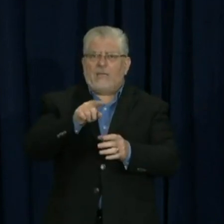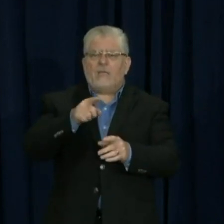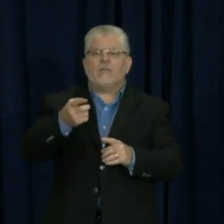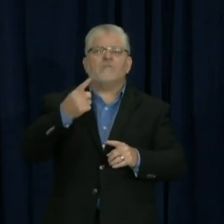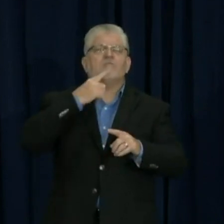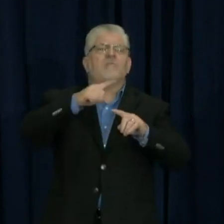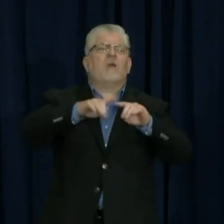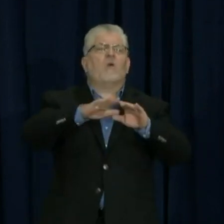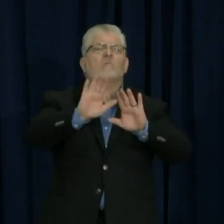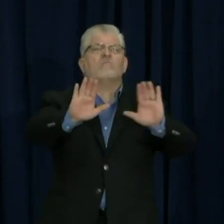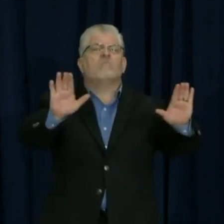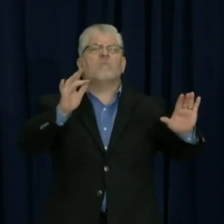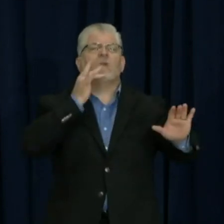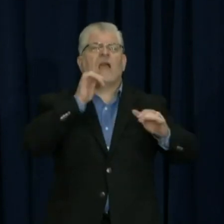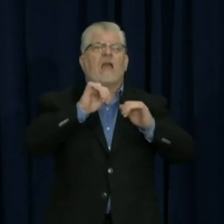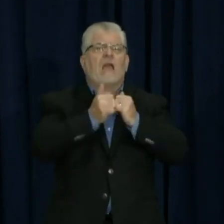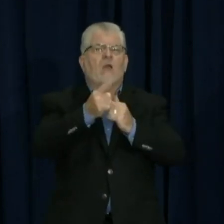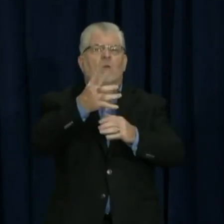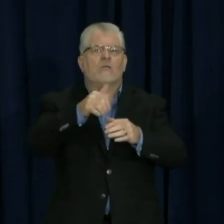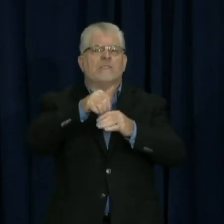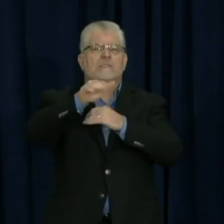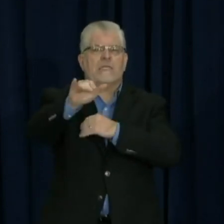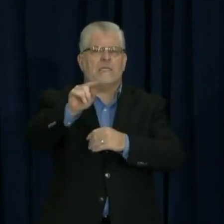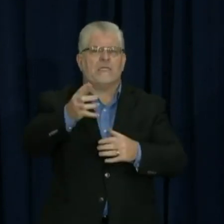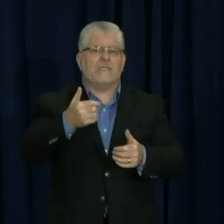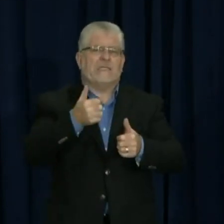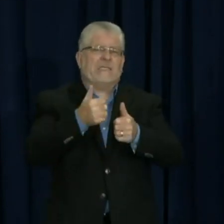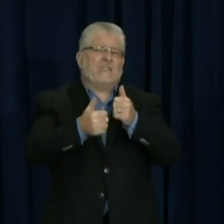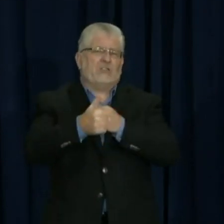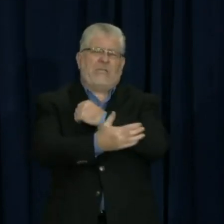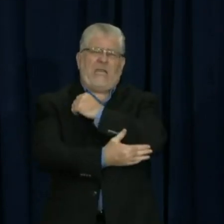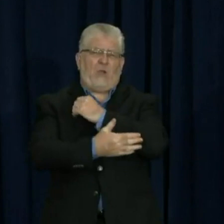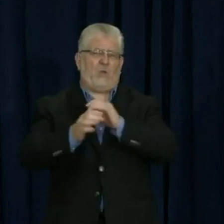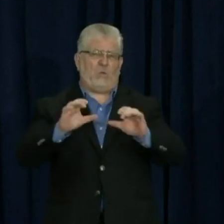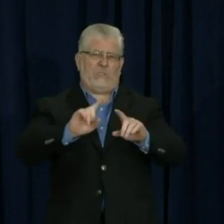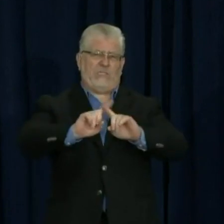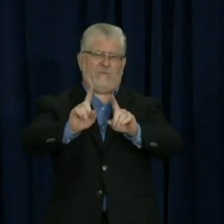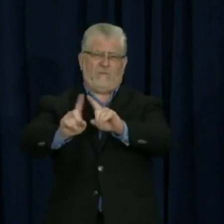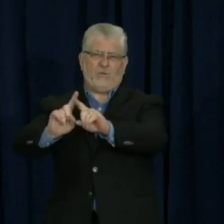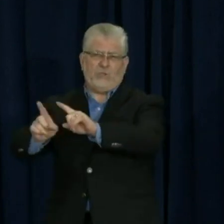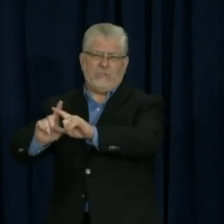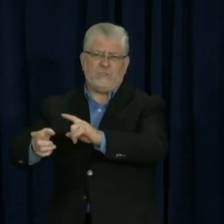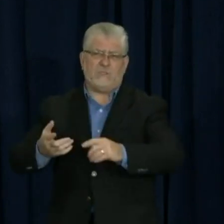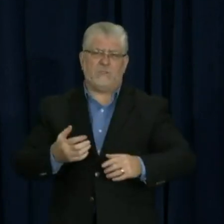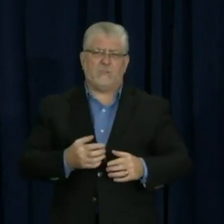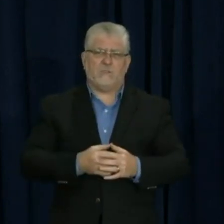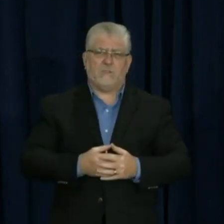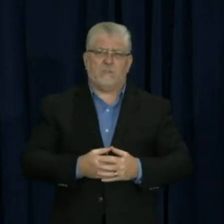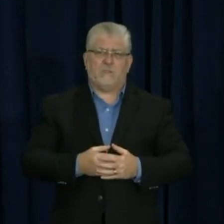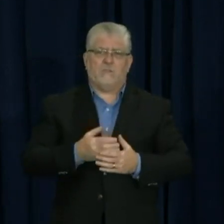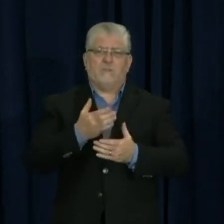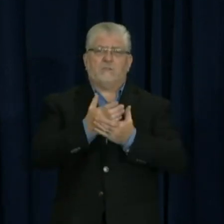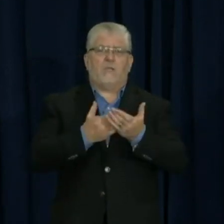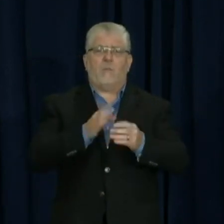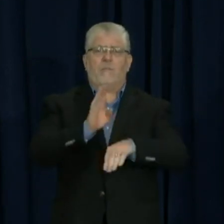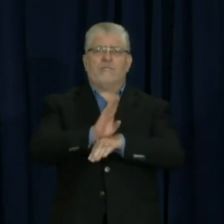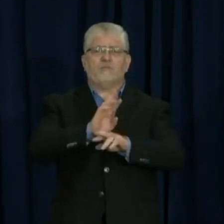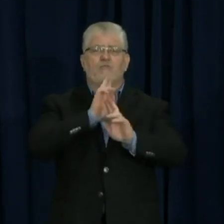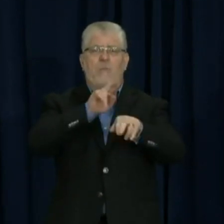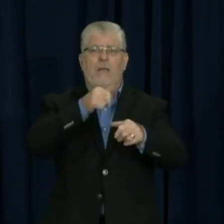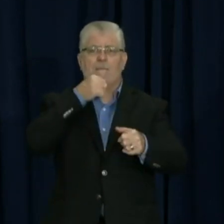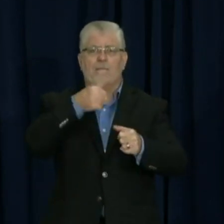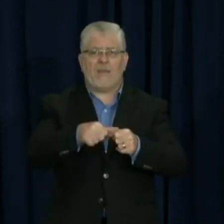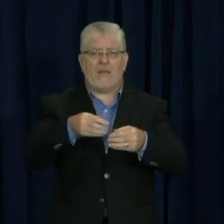and I don't remember how many, but we could get you that information, how many counties are using business reply mail. But those are still